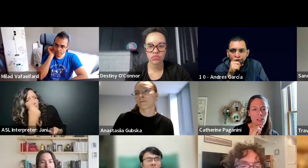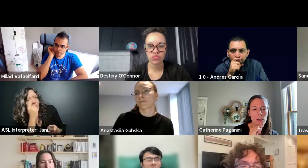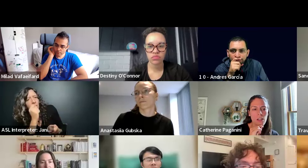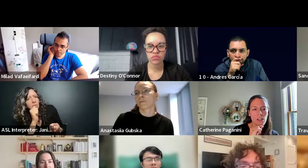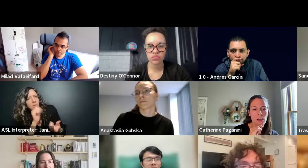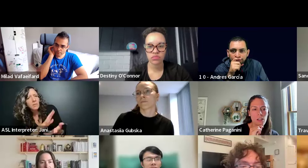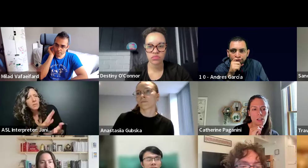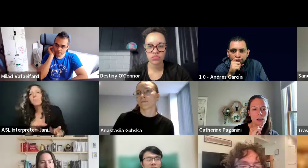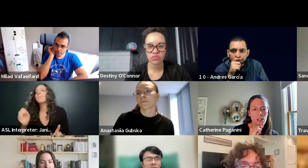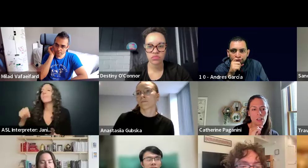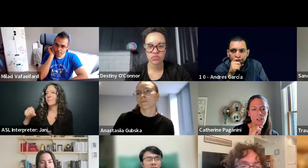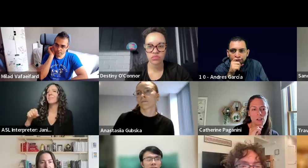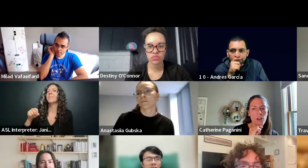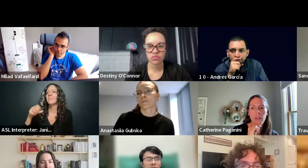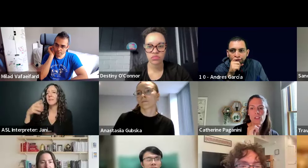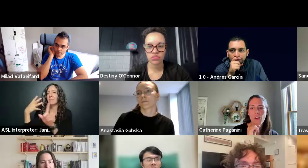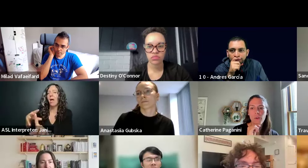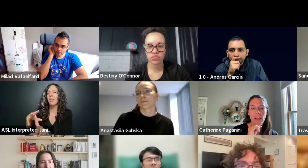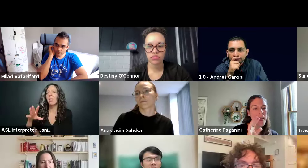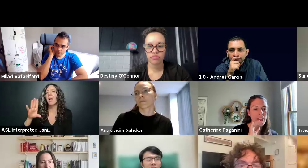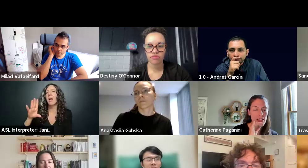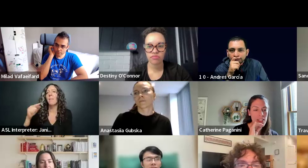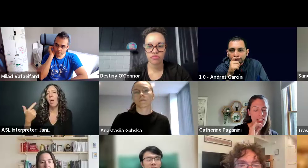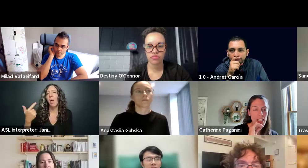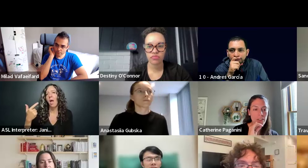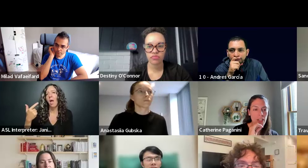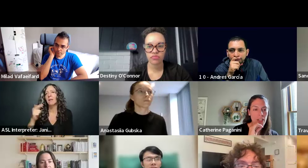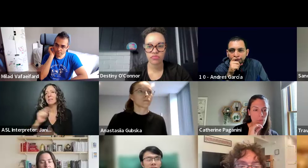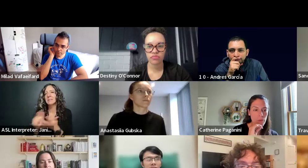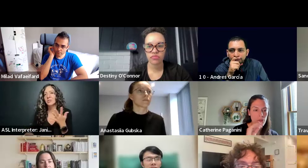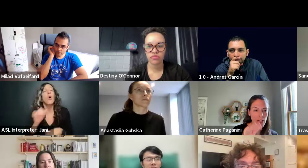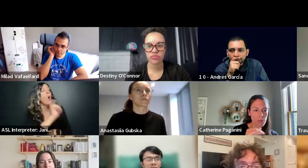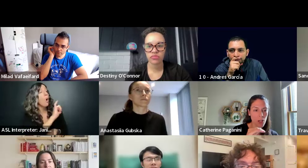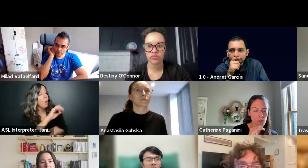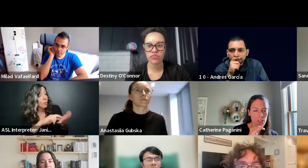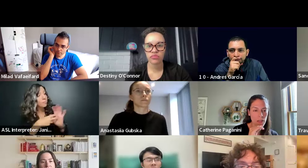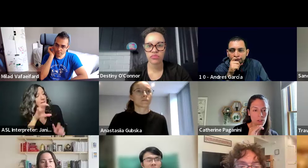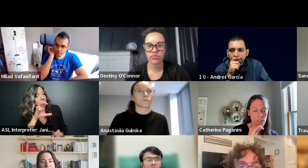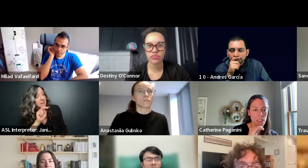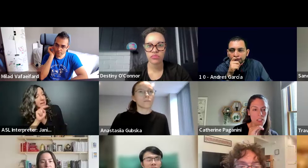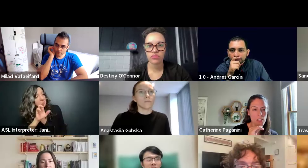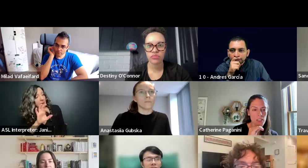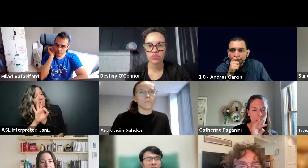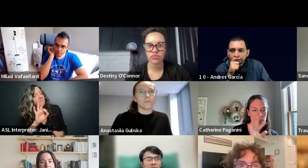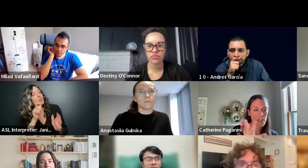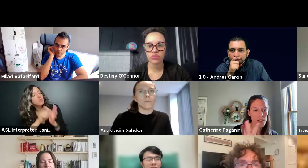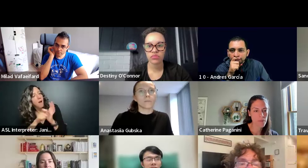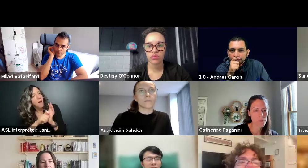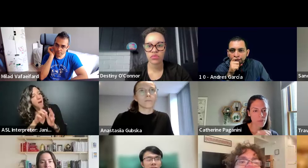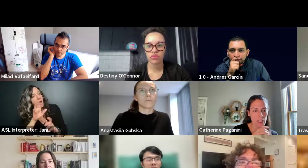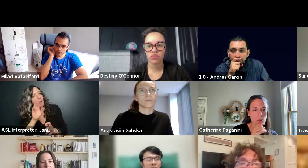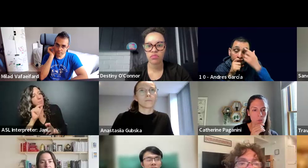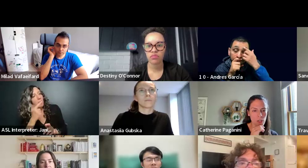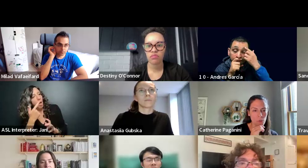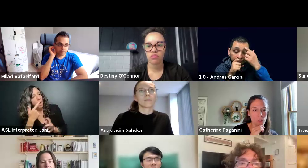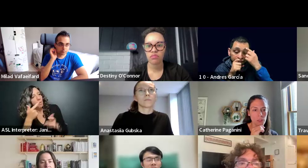spotlight blog series. Yeah. Okay. So like having the CNCF kind of write a blog post about us, um,